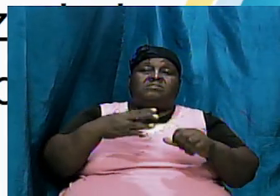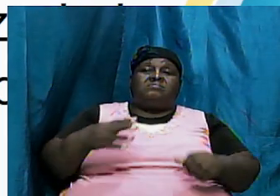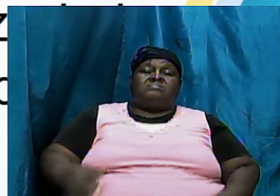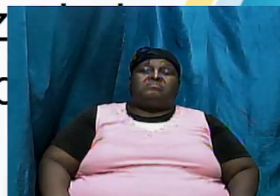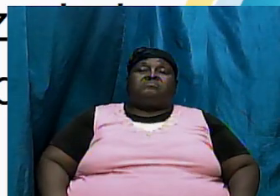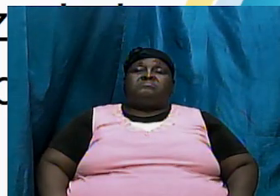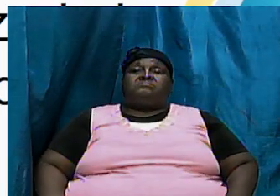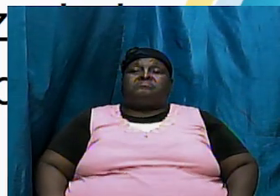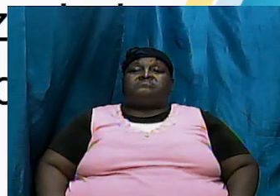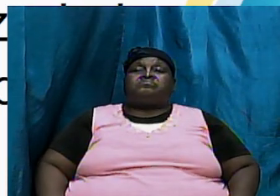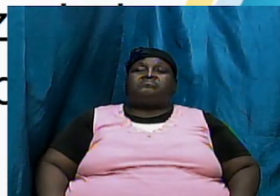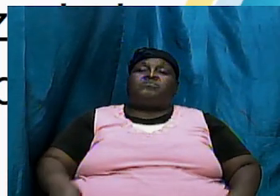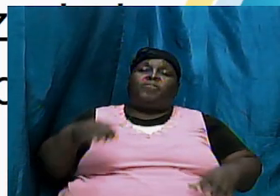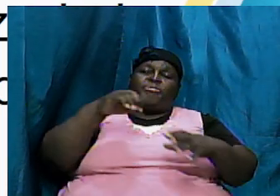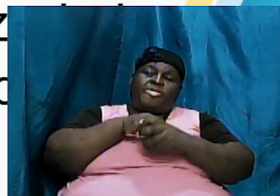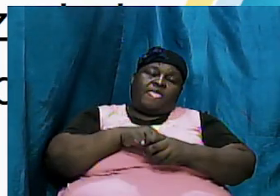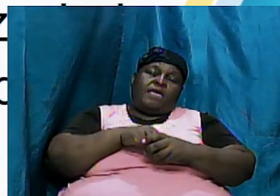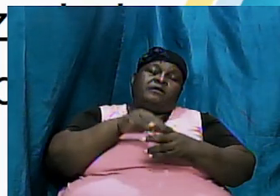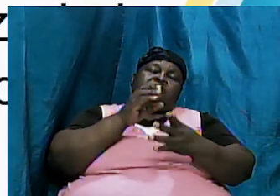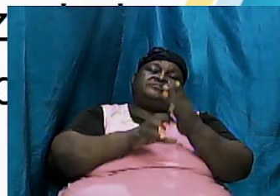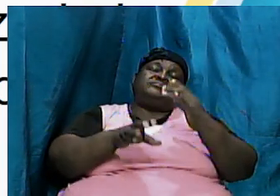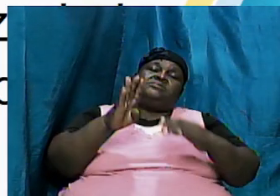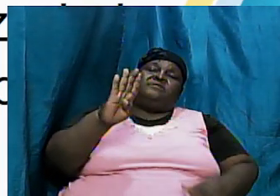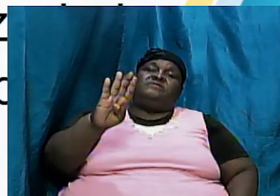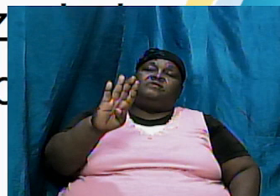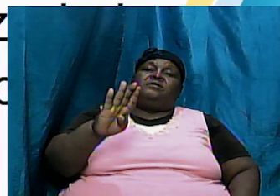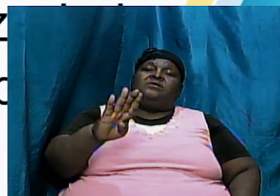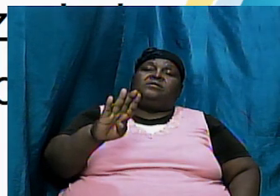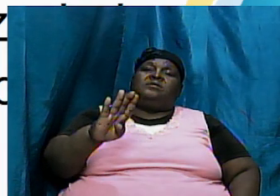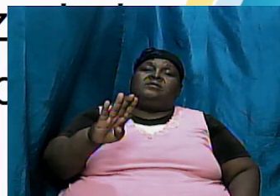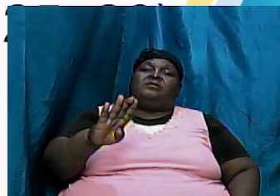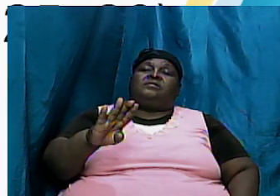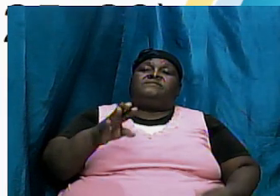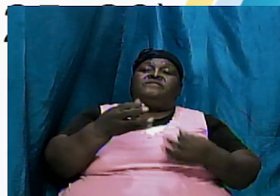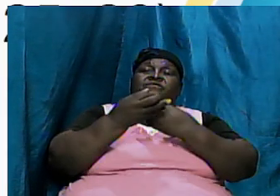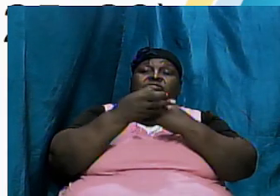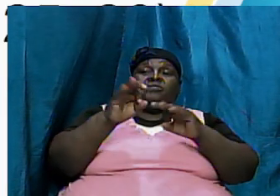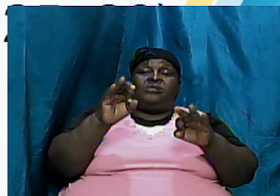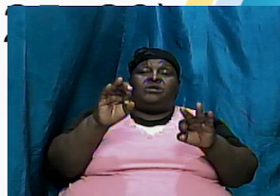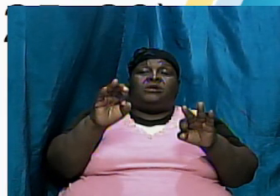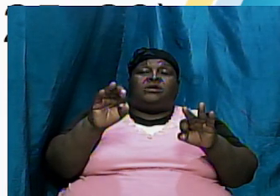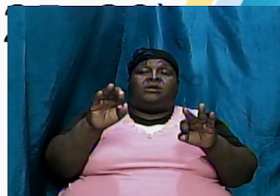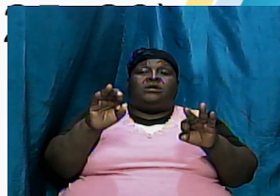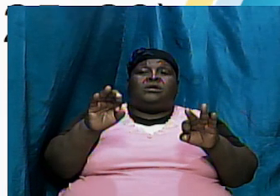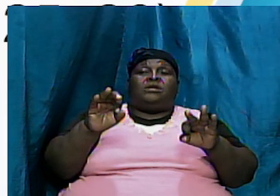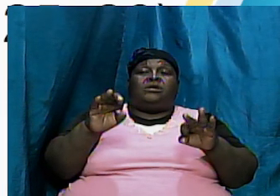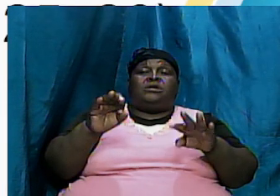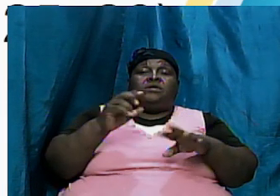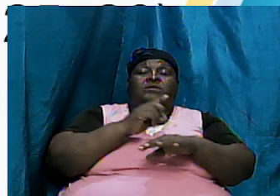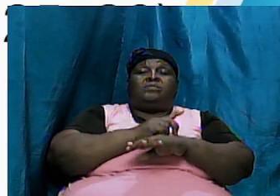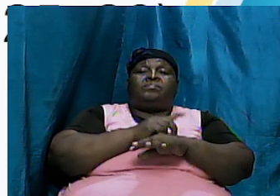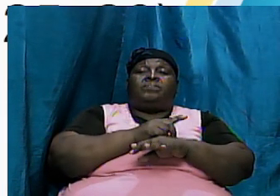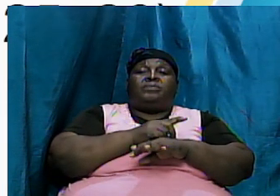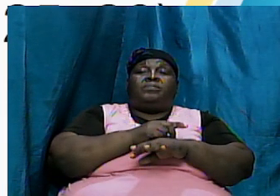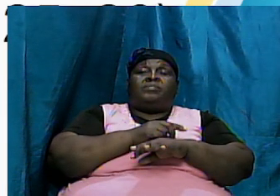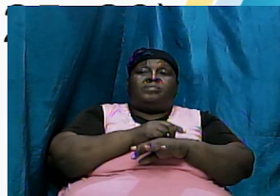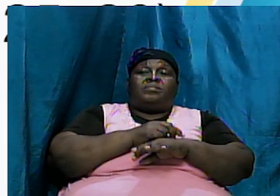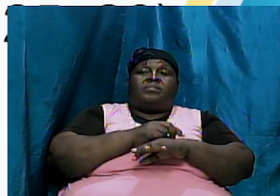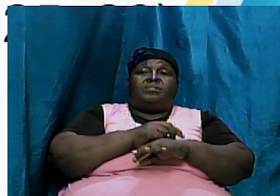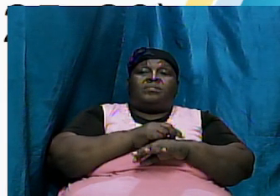in the chapter 4 we saw civilization coming down we saw the